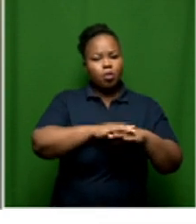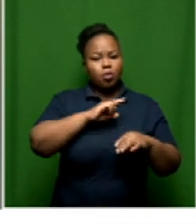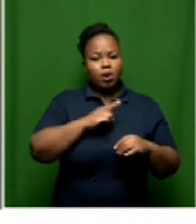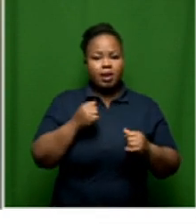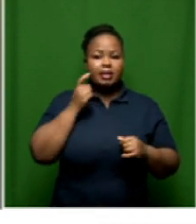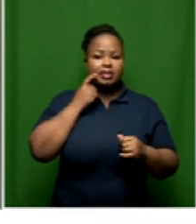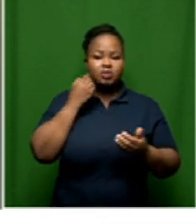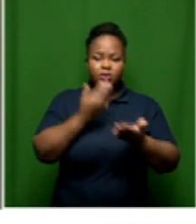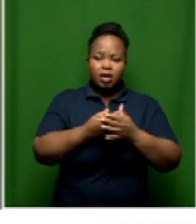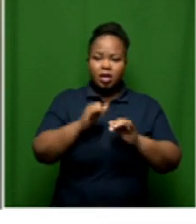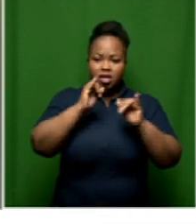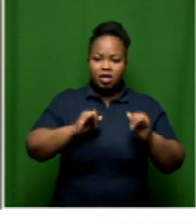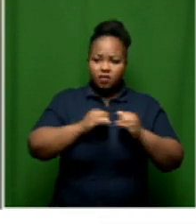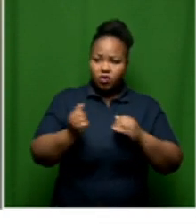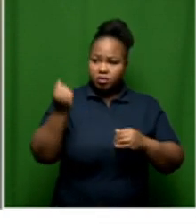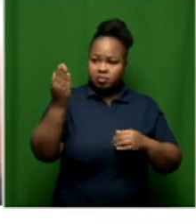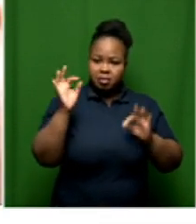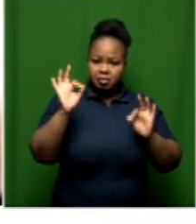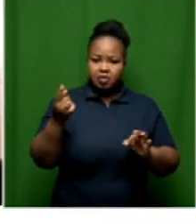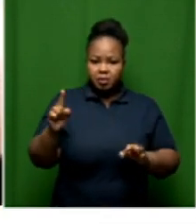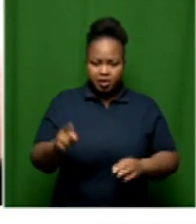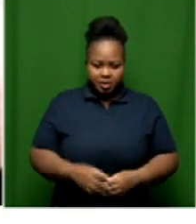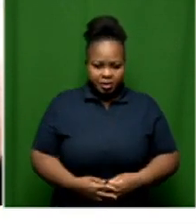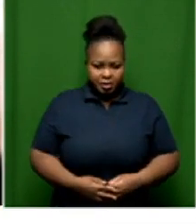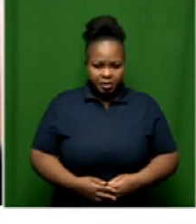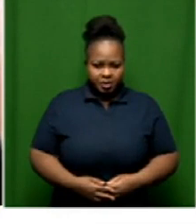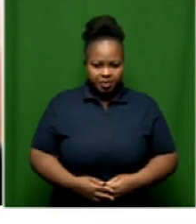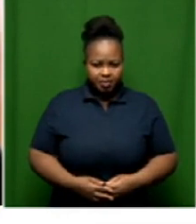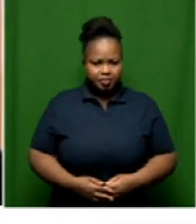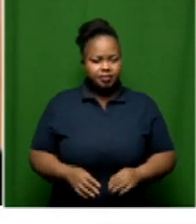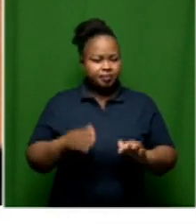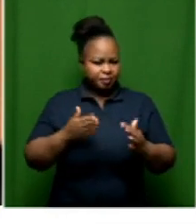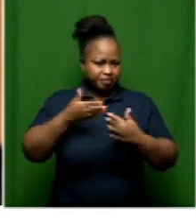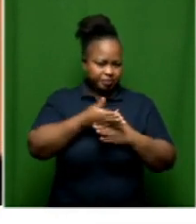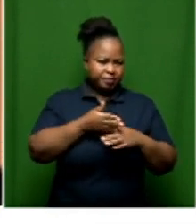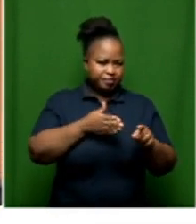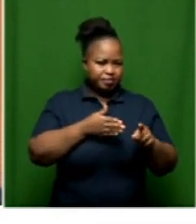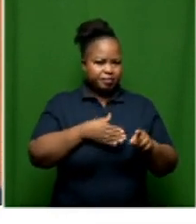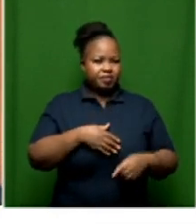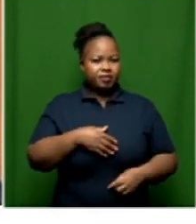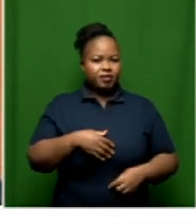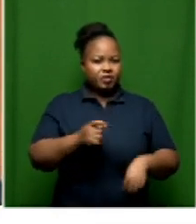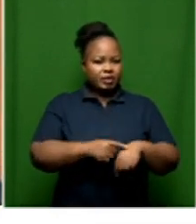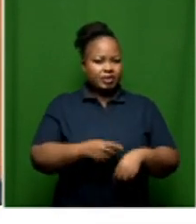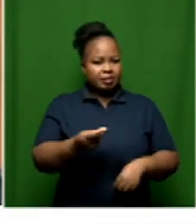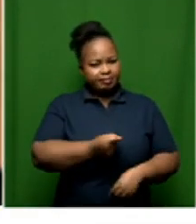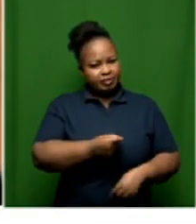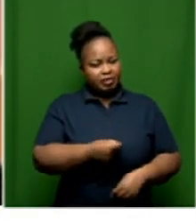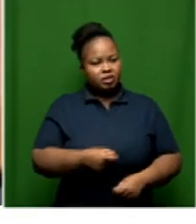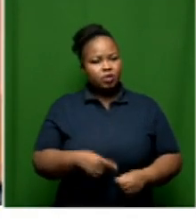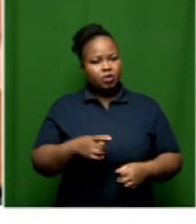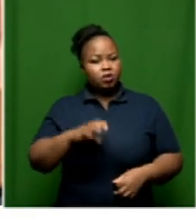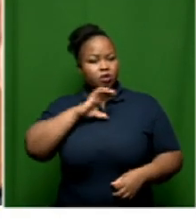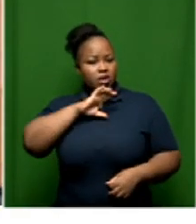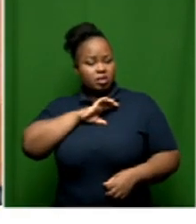can take place from that point of view. Now, Mr. Sbir, I need to come in there. don't have much time, unfortunately. The